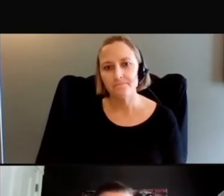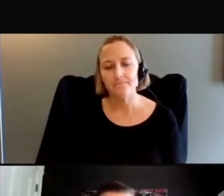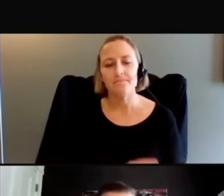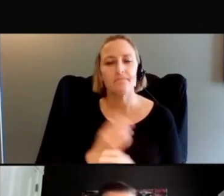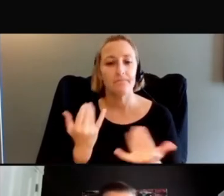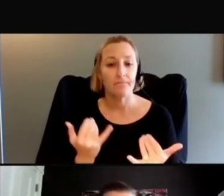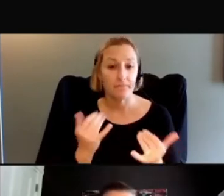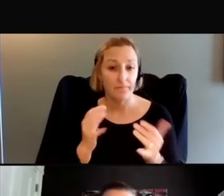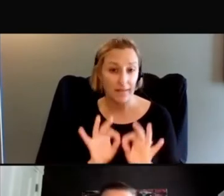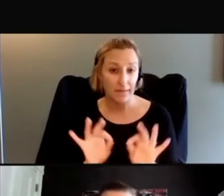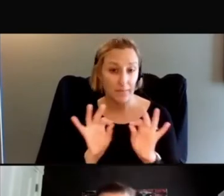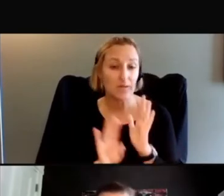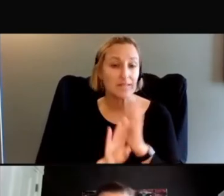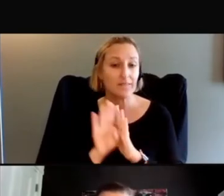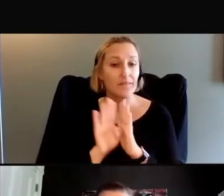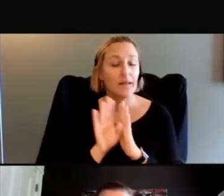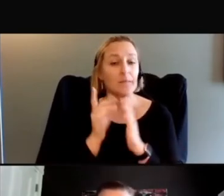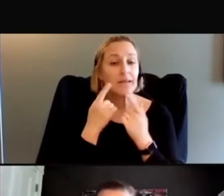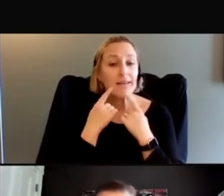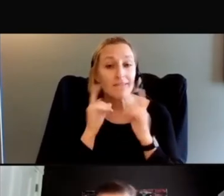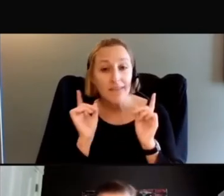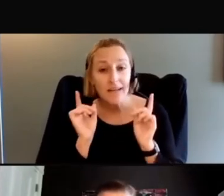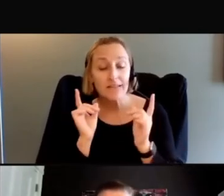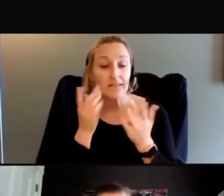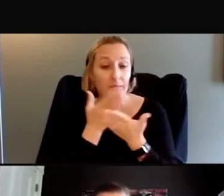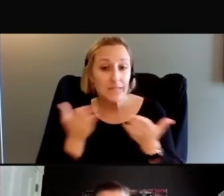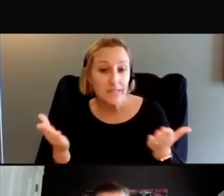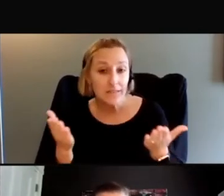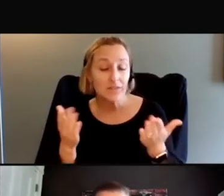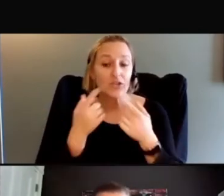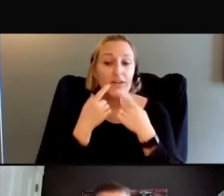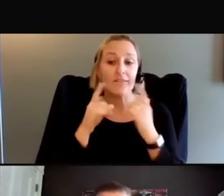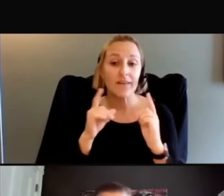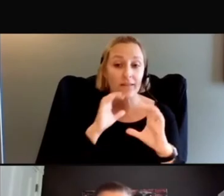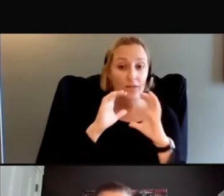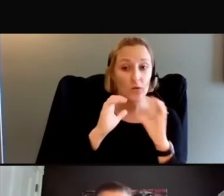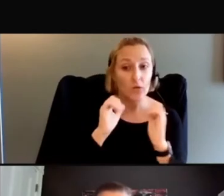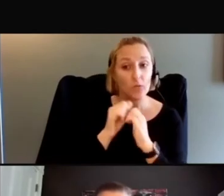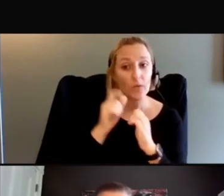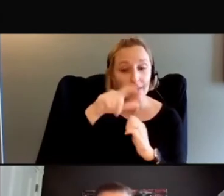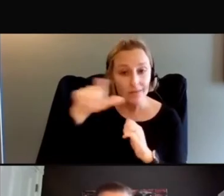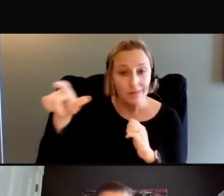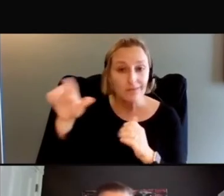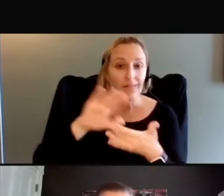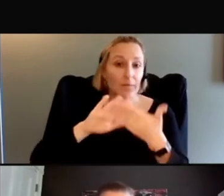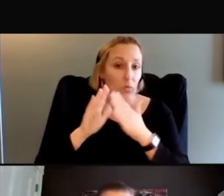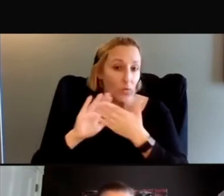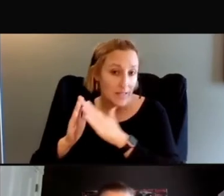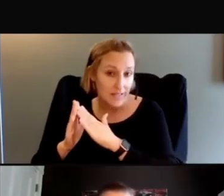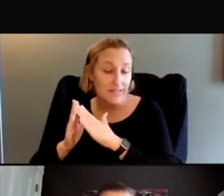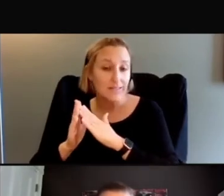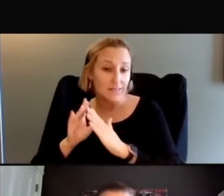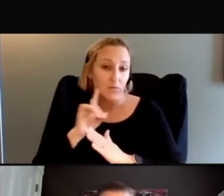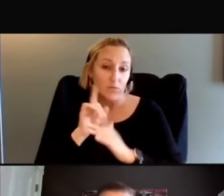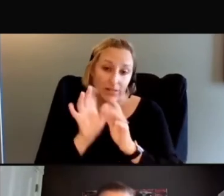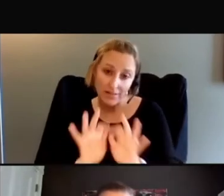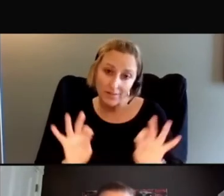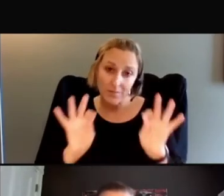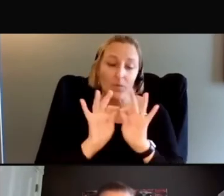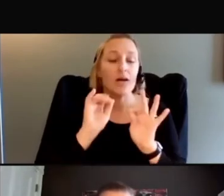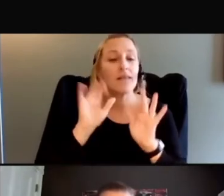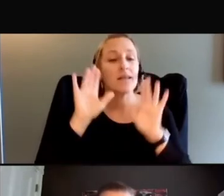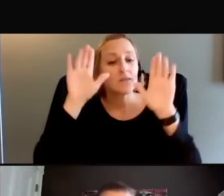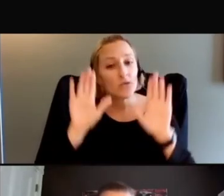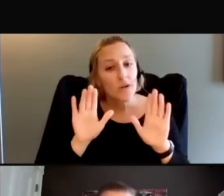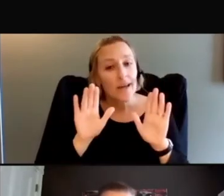effective materials and effective communication with our communities is so important. And it's a great lead in to the